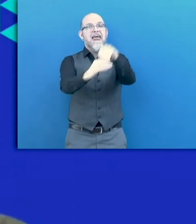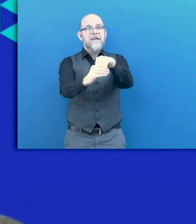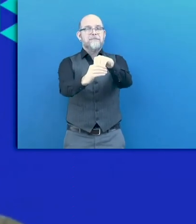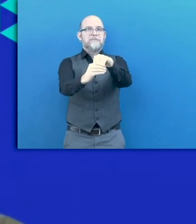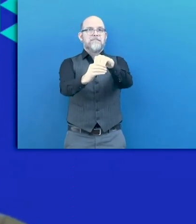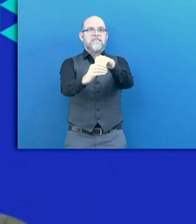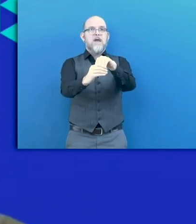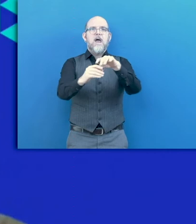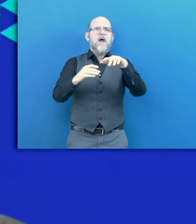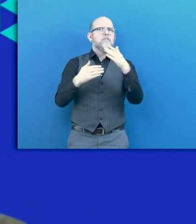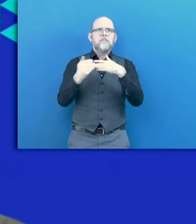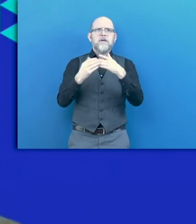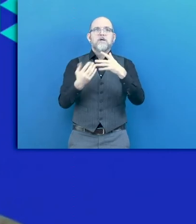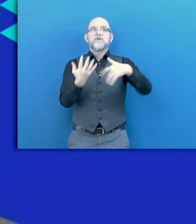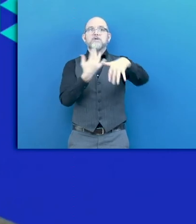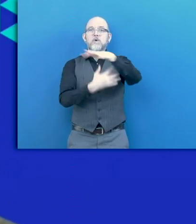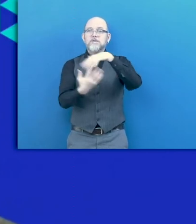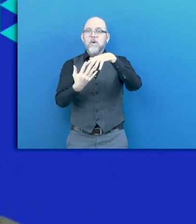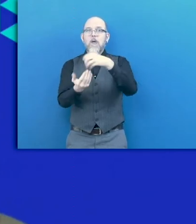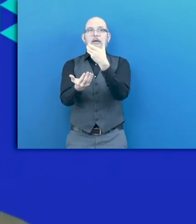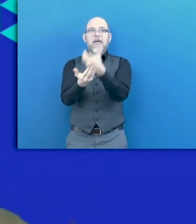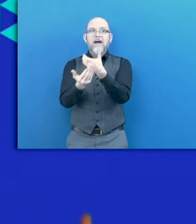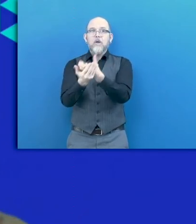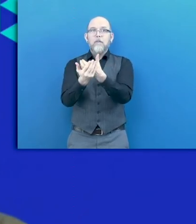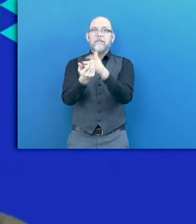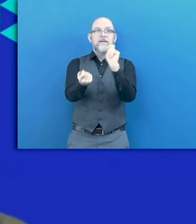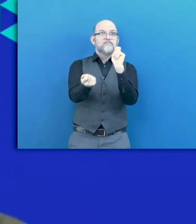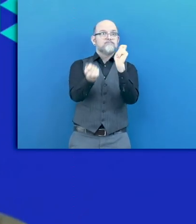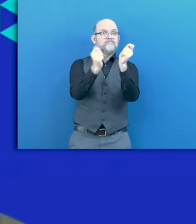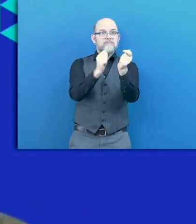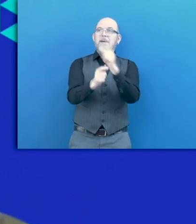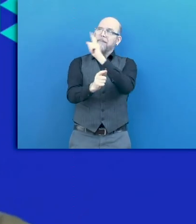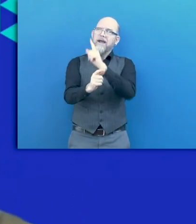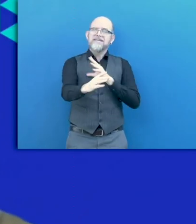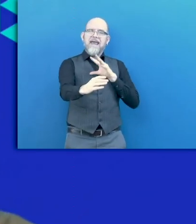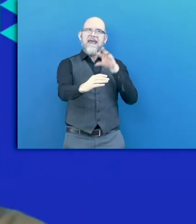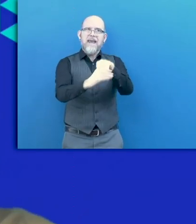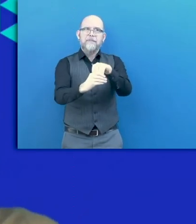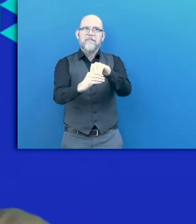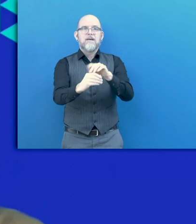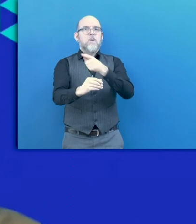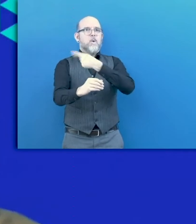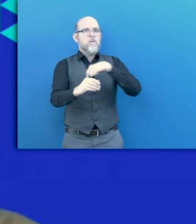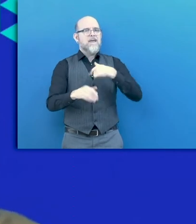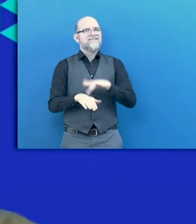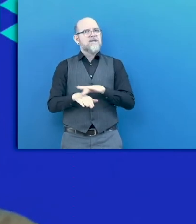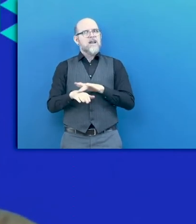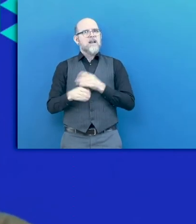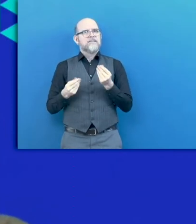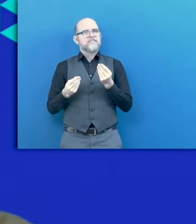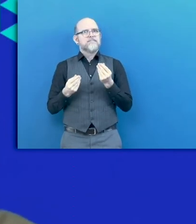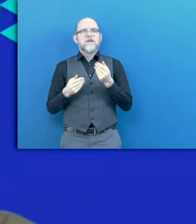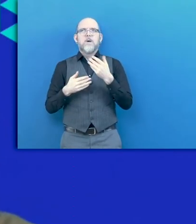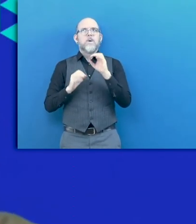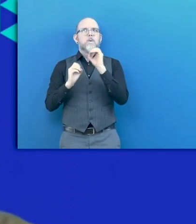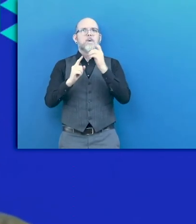to the socioeconomic impact that the crisis is having. And we feel that this is not yet dealt with in an